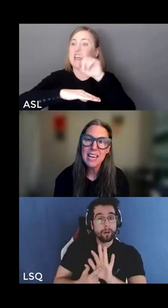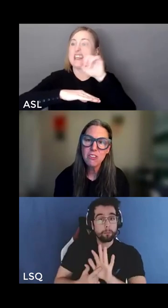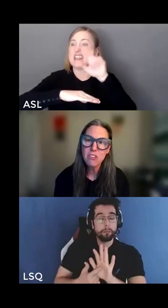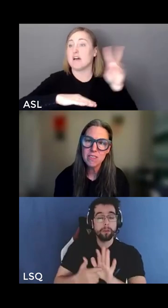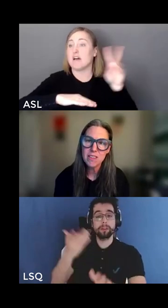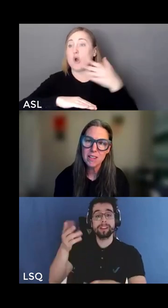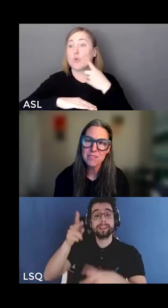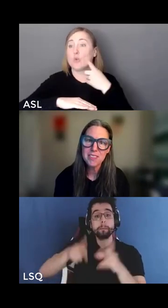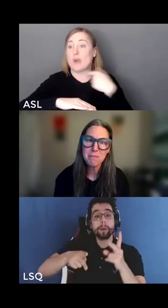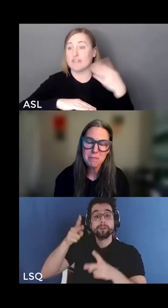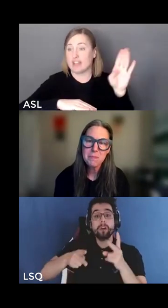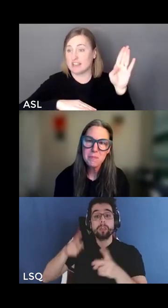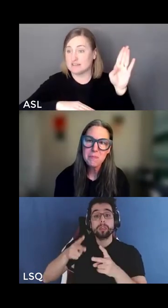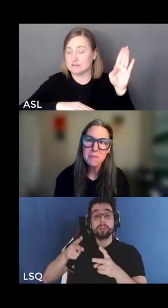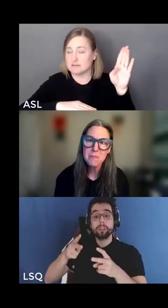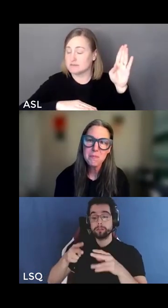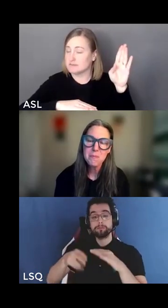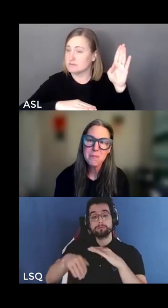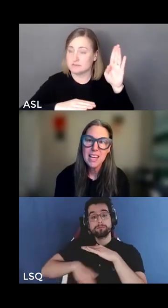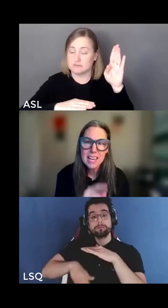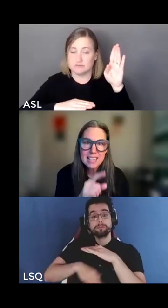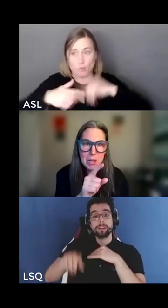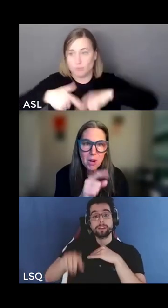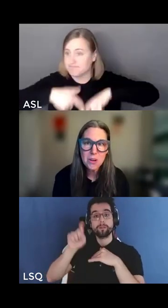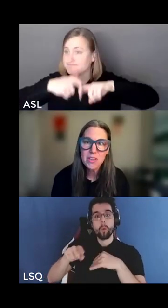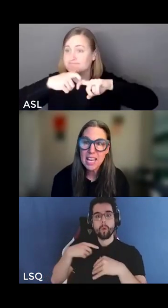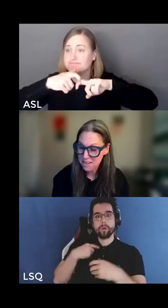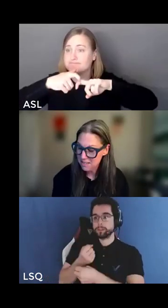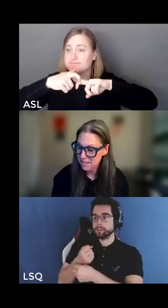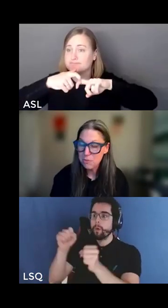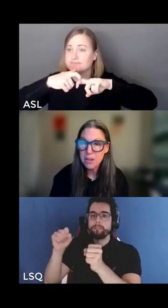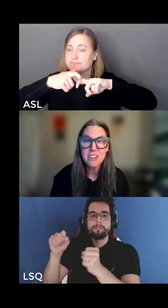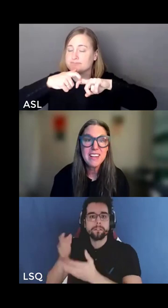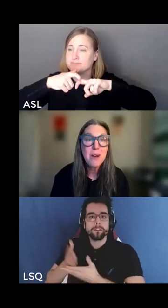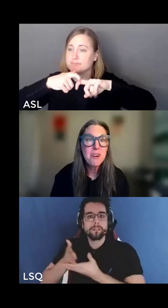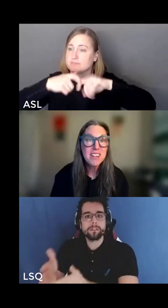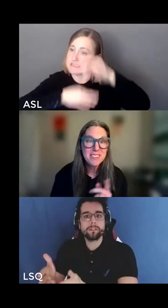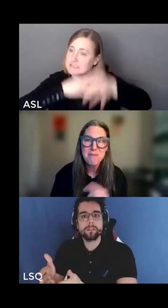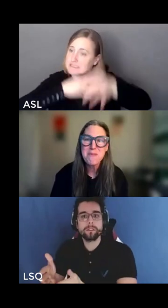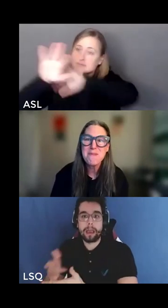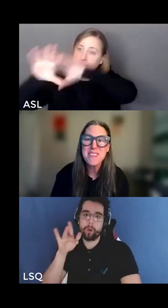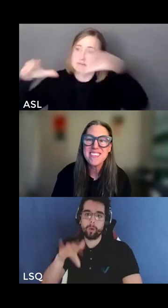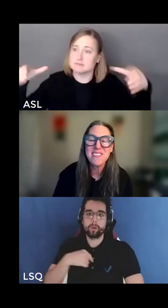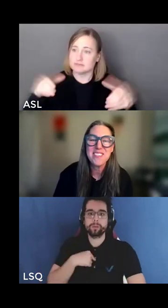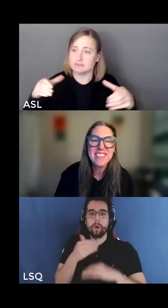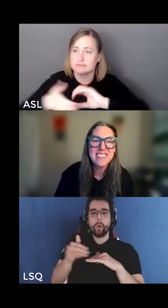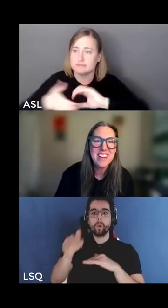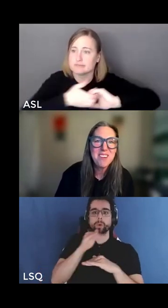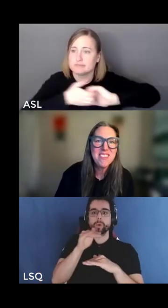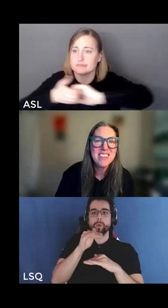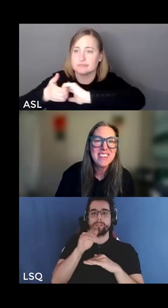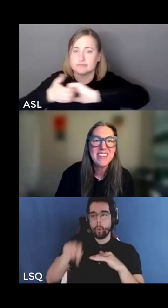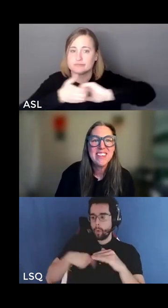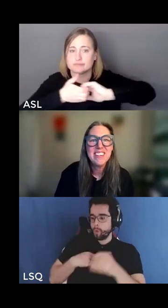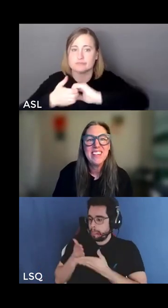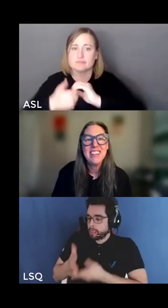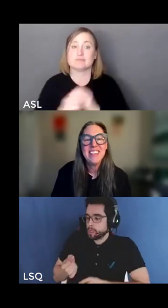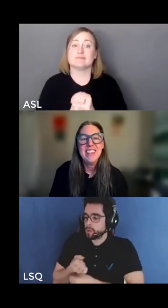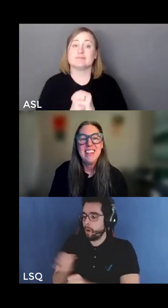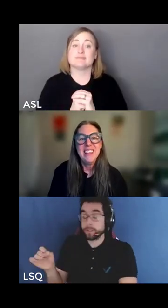catch yourself and let me honor the anti-oppression network for whom this definition comes